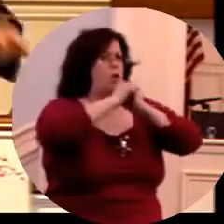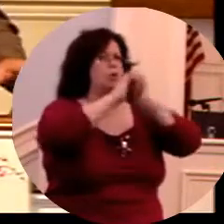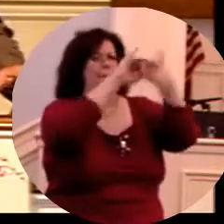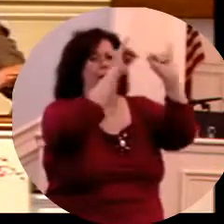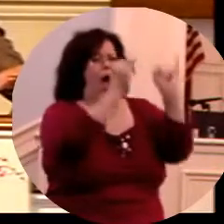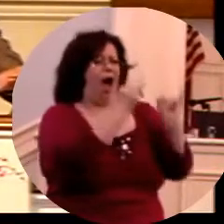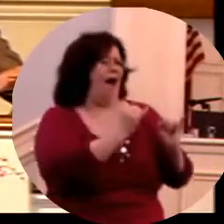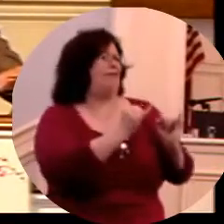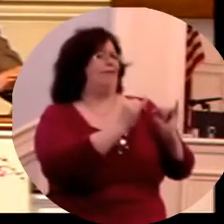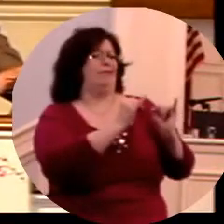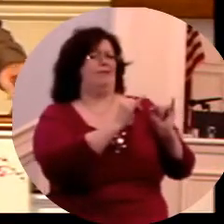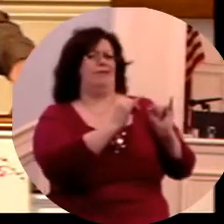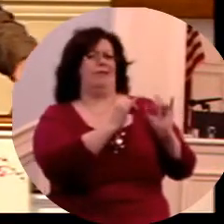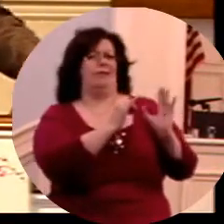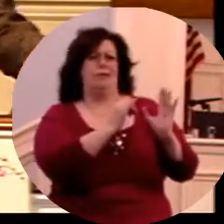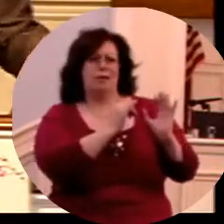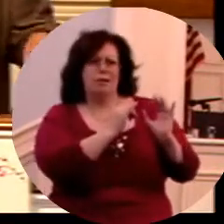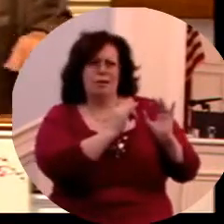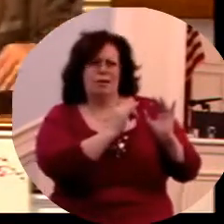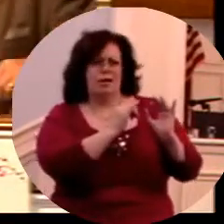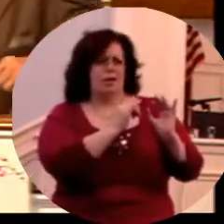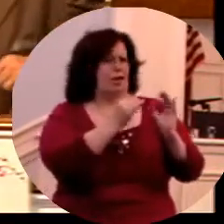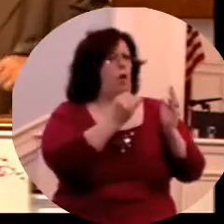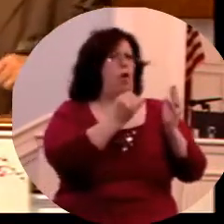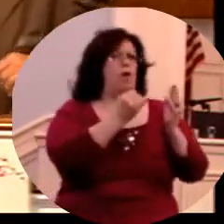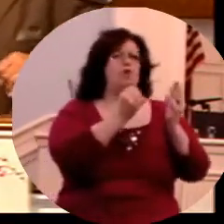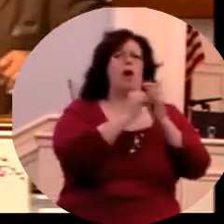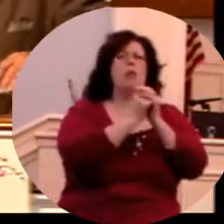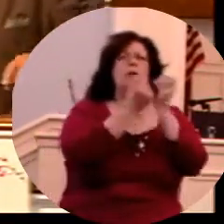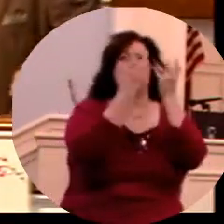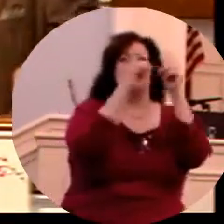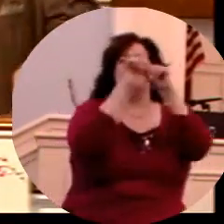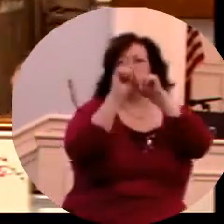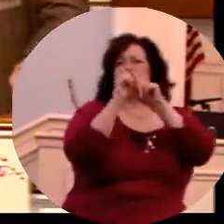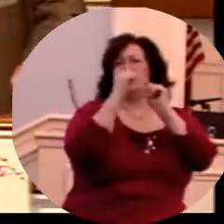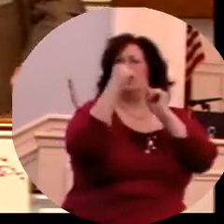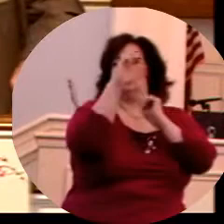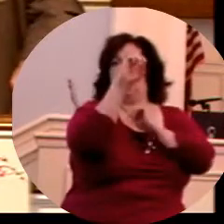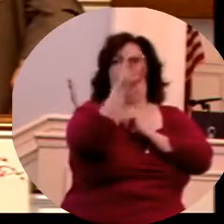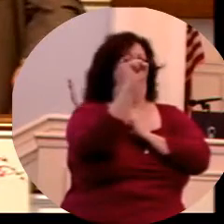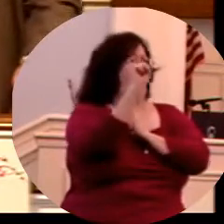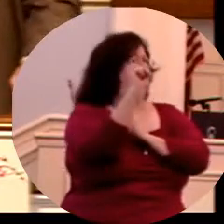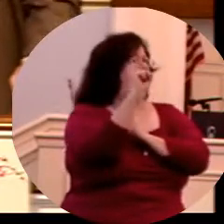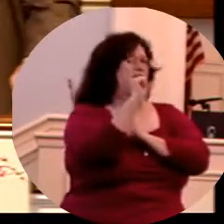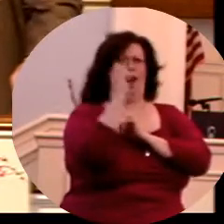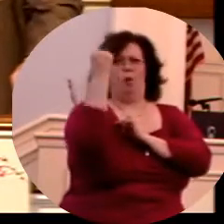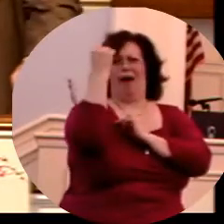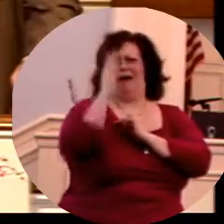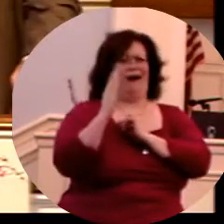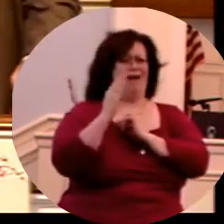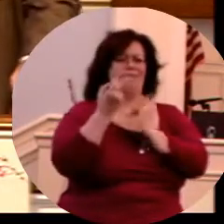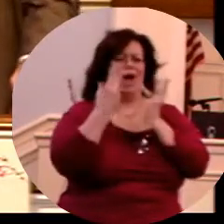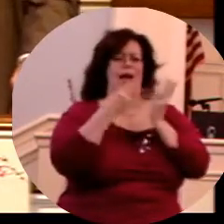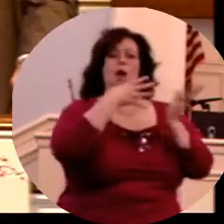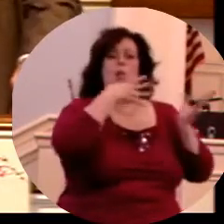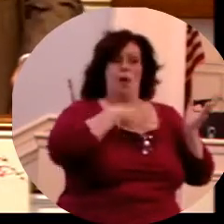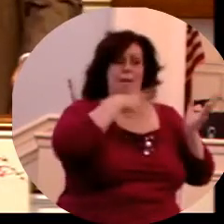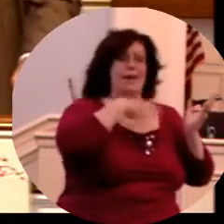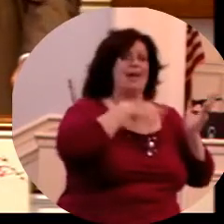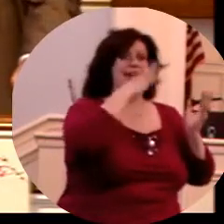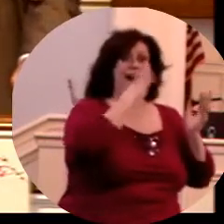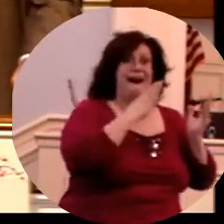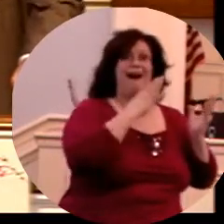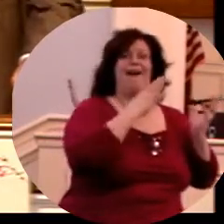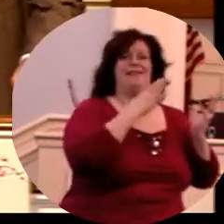worship of polythe gods where you had many gods, men and women